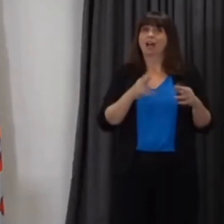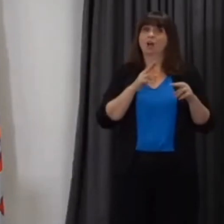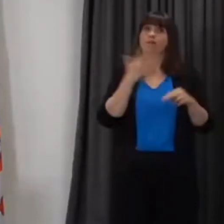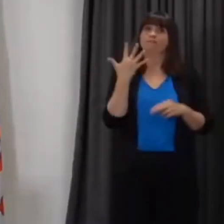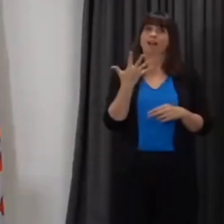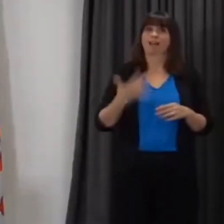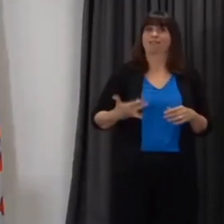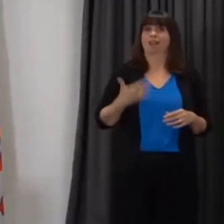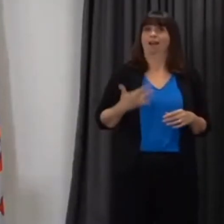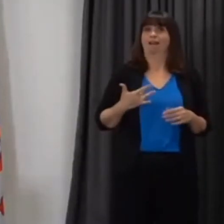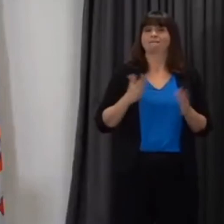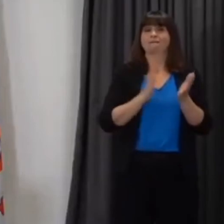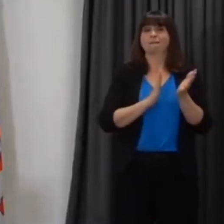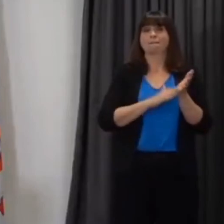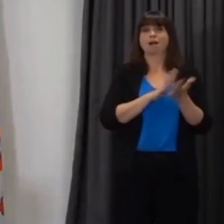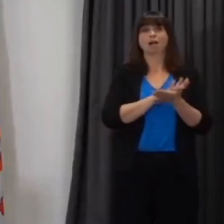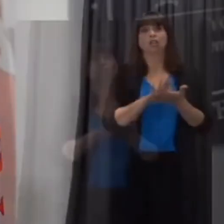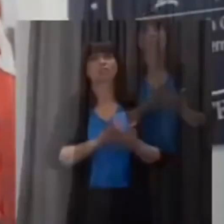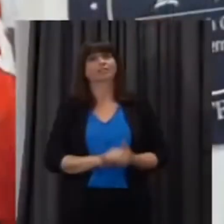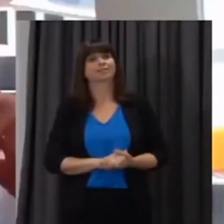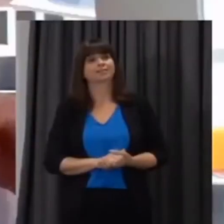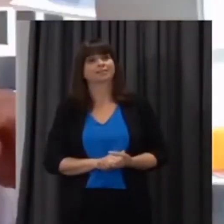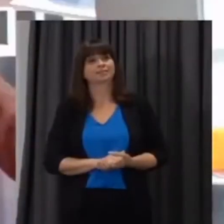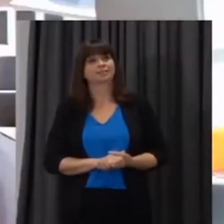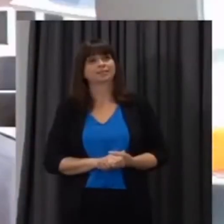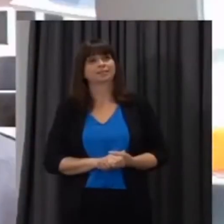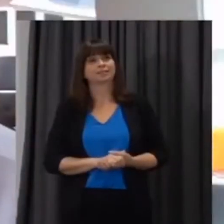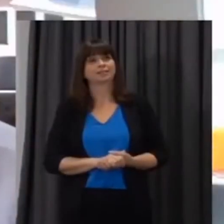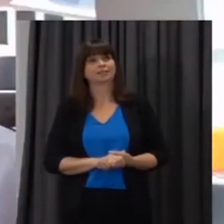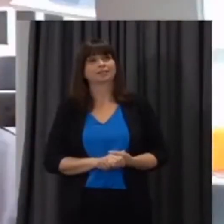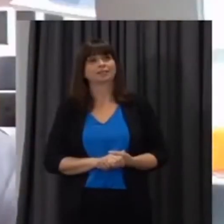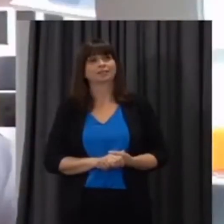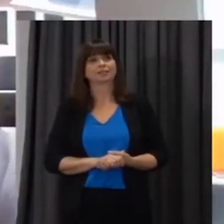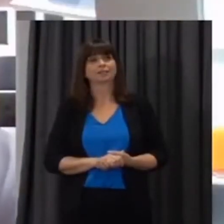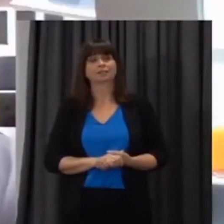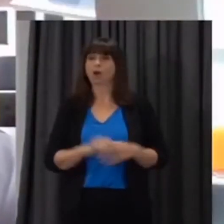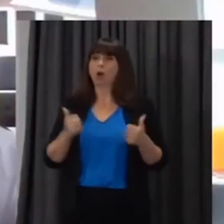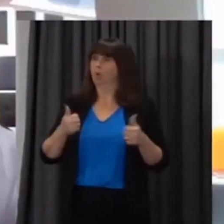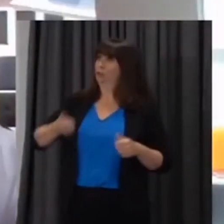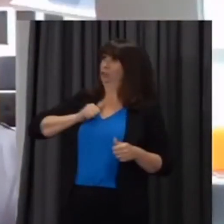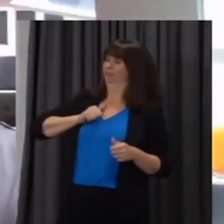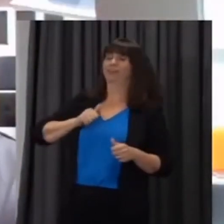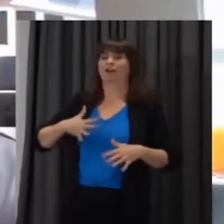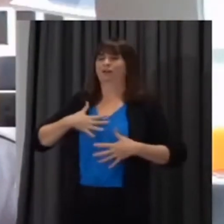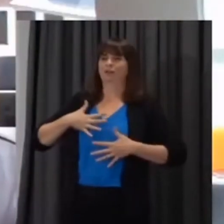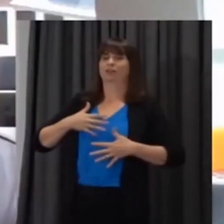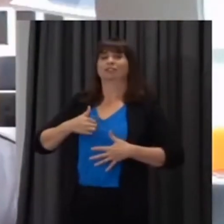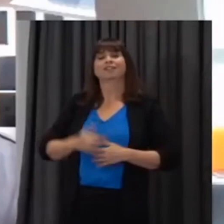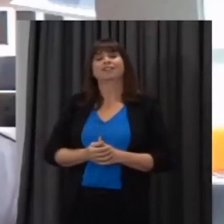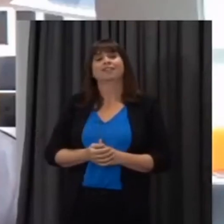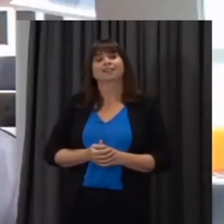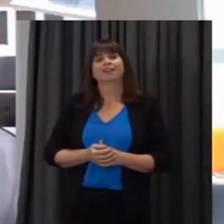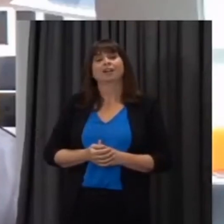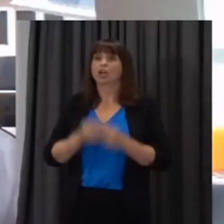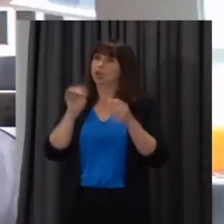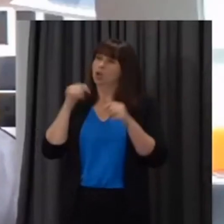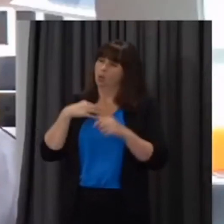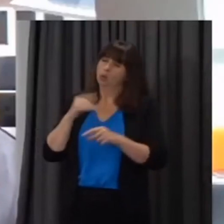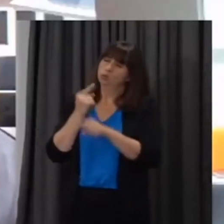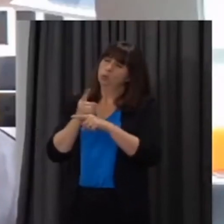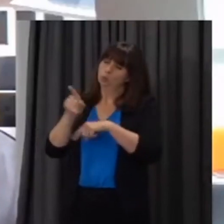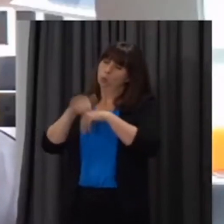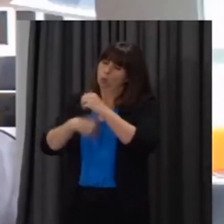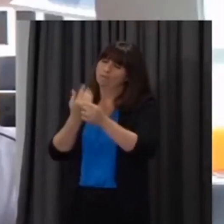thank you minister sorry jumped up the order there um good afternoon uh well on the point about universities